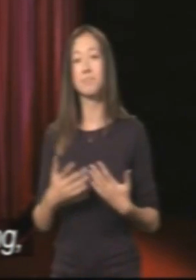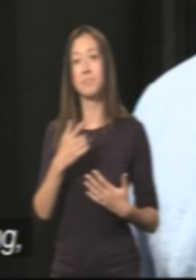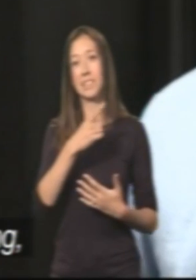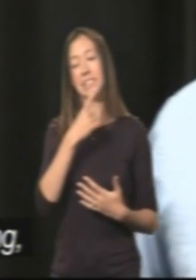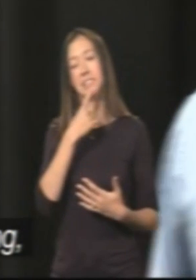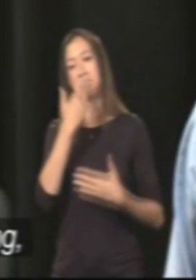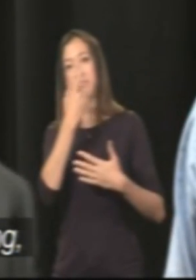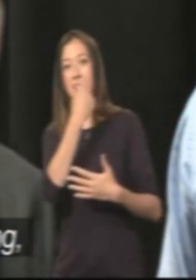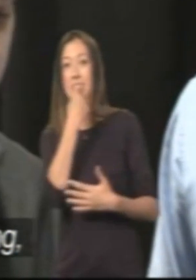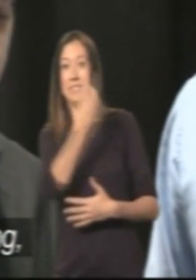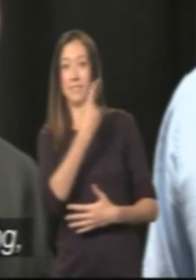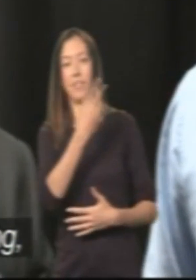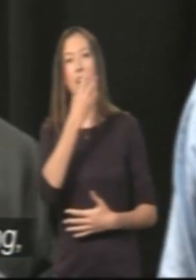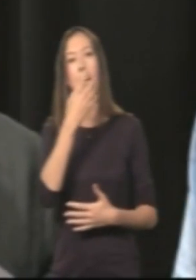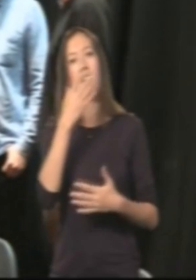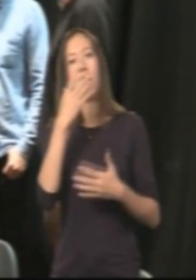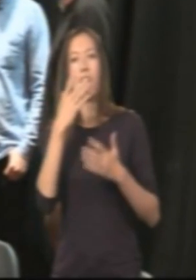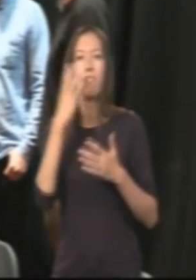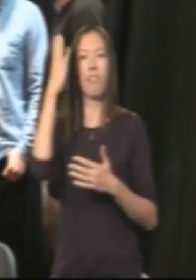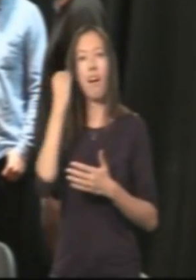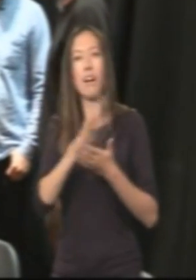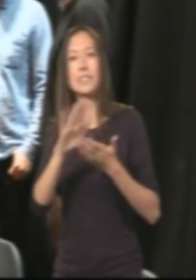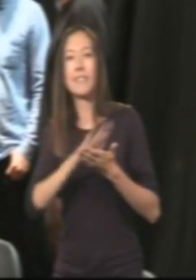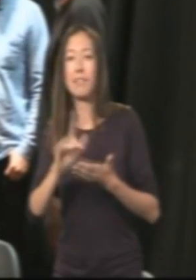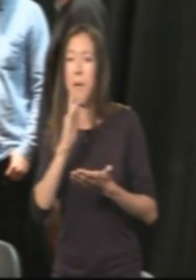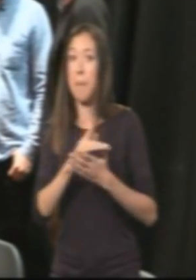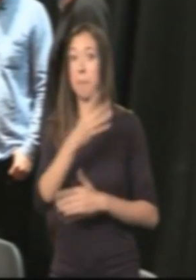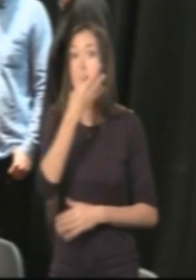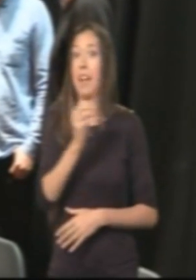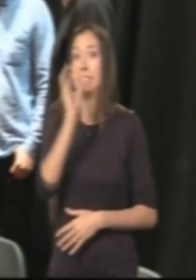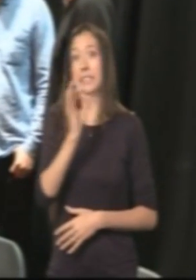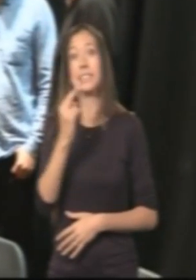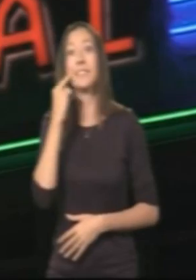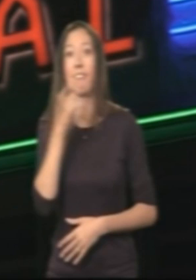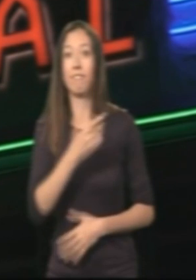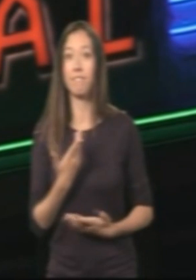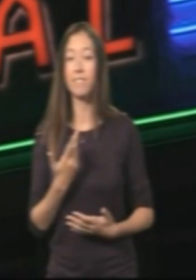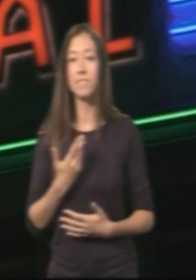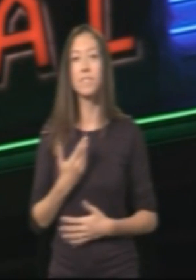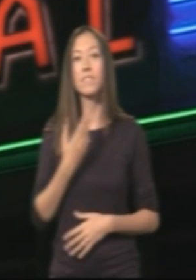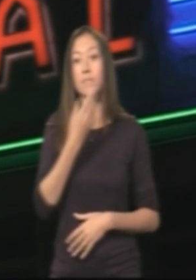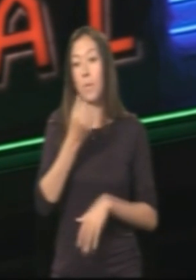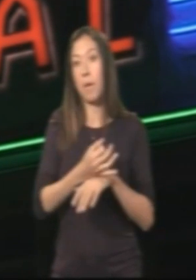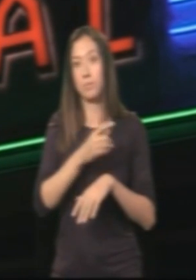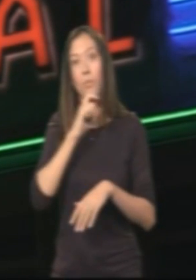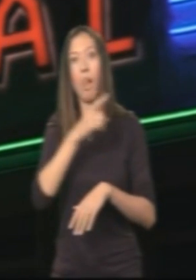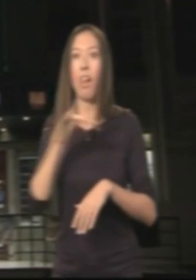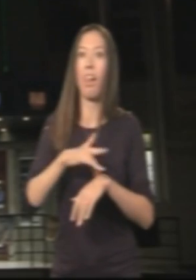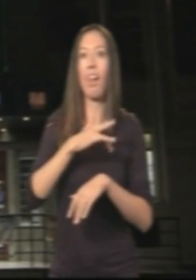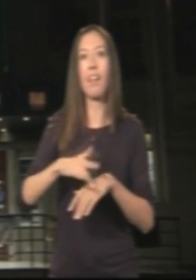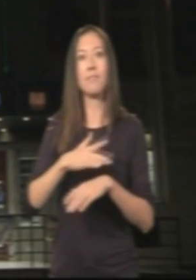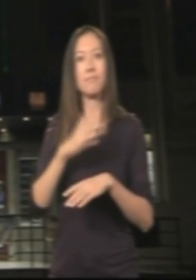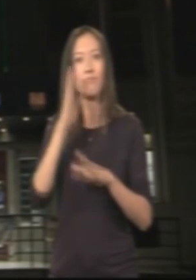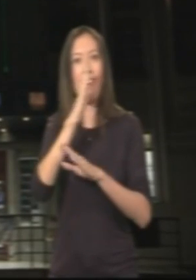Although he describes himself as hard of hearing, George is actually 90% deaf. In a couple of hours, he will be performing at